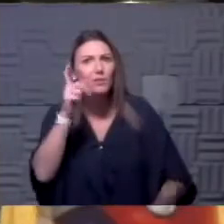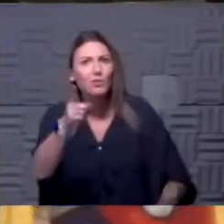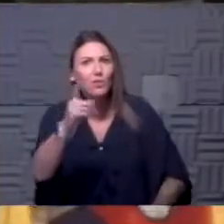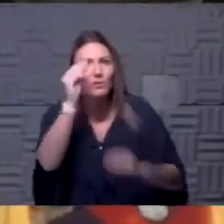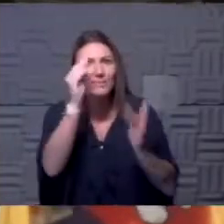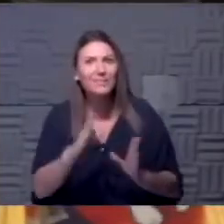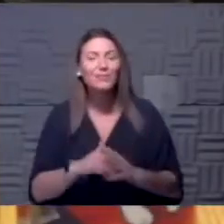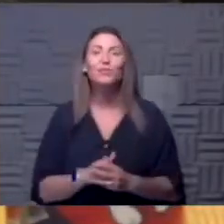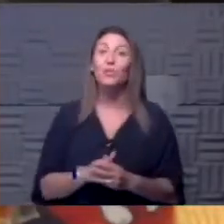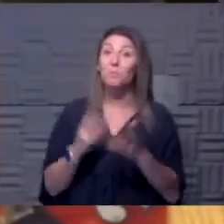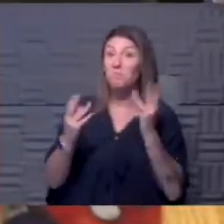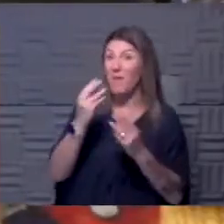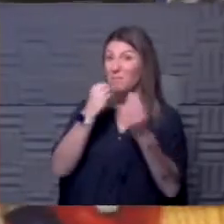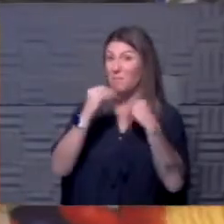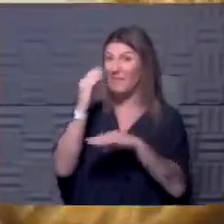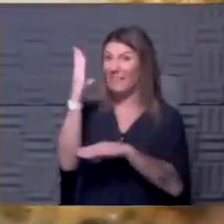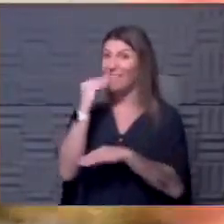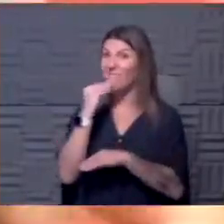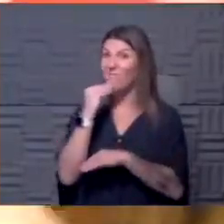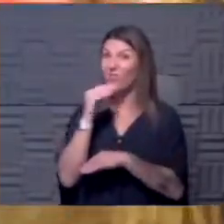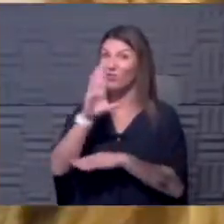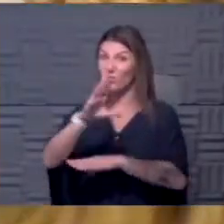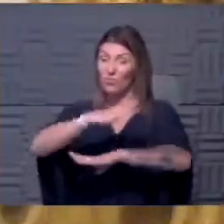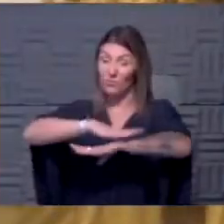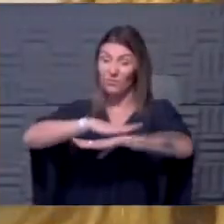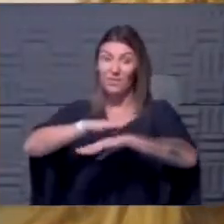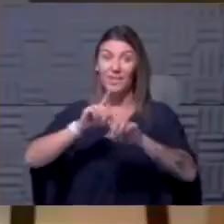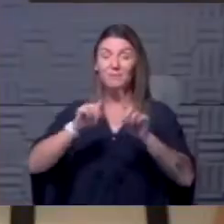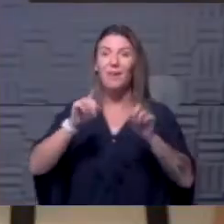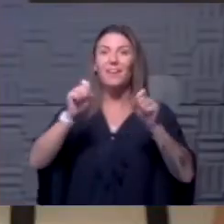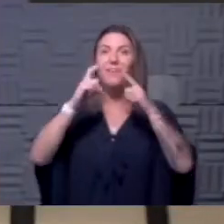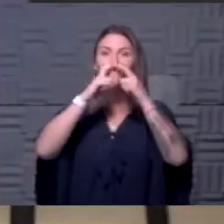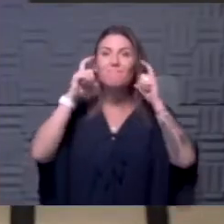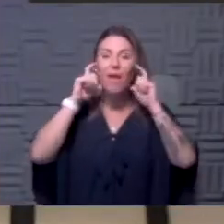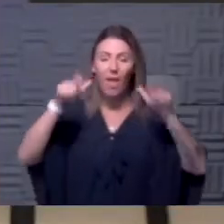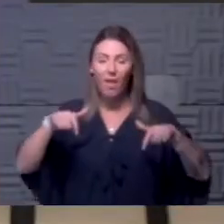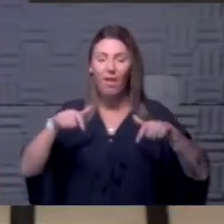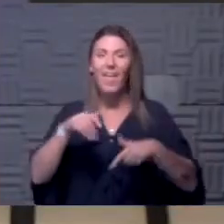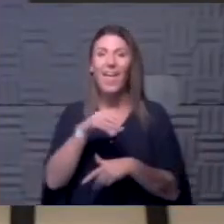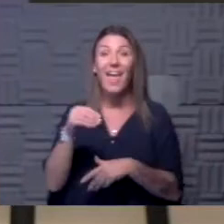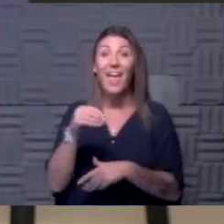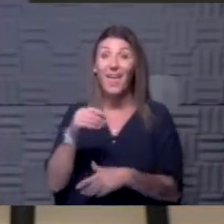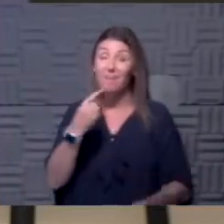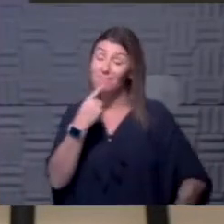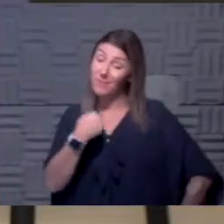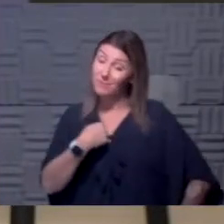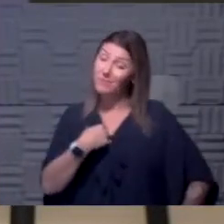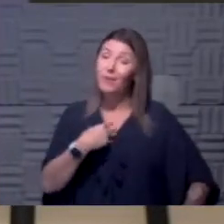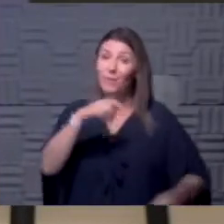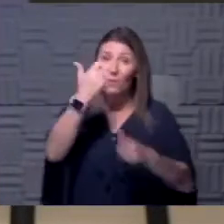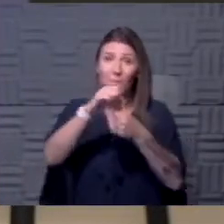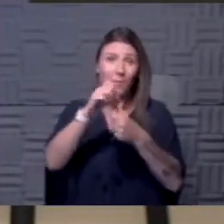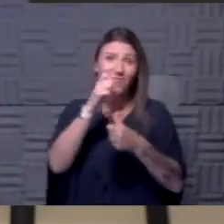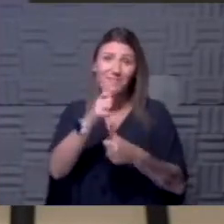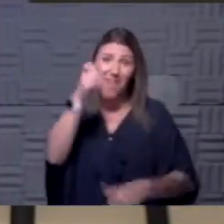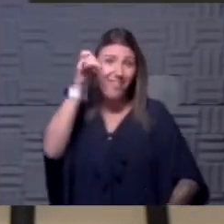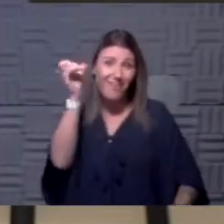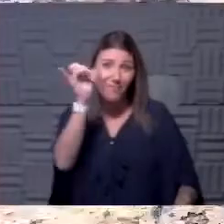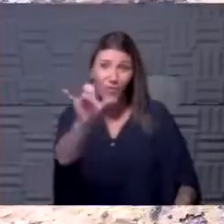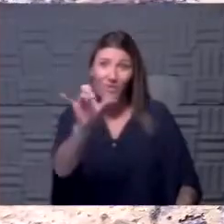You might have to eat lunch at your desk, but at least you can take off your mask. Sunny says, remember, it won't be like this forever.